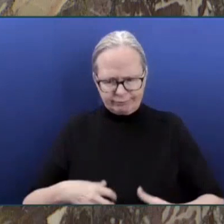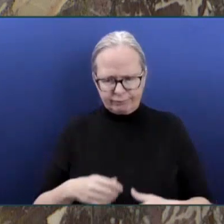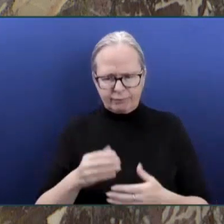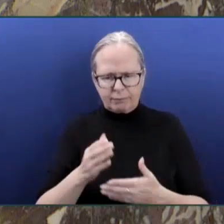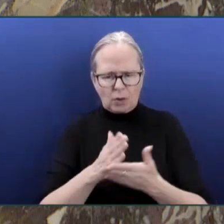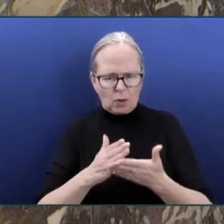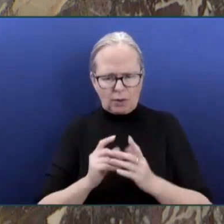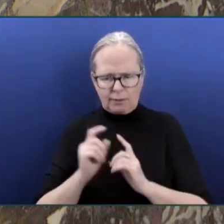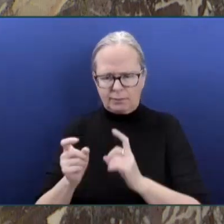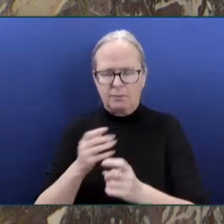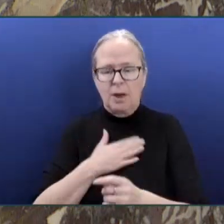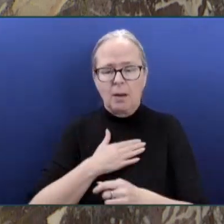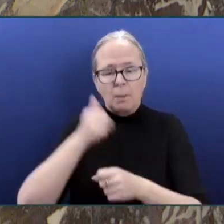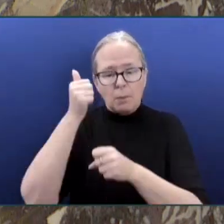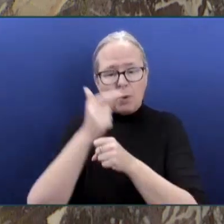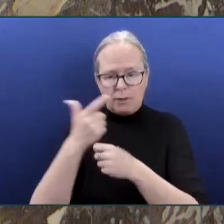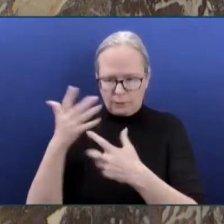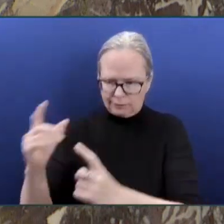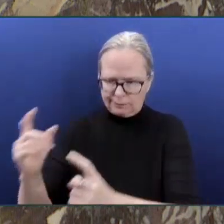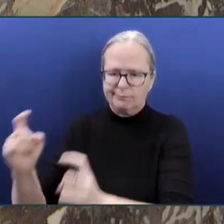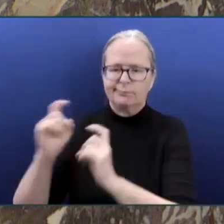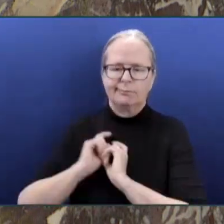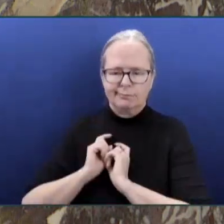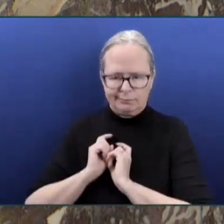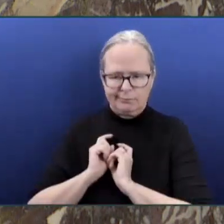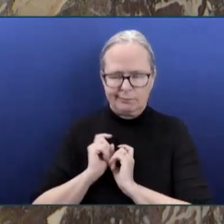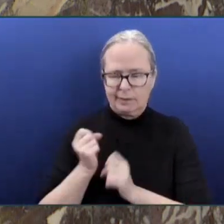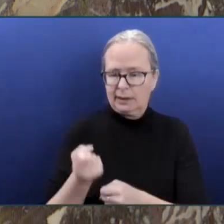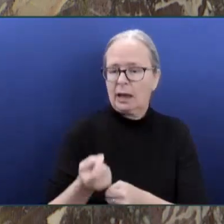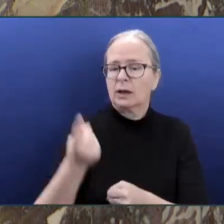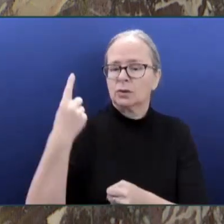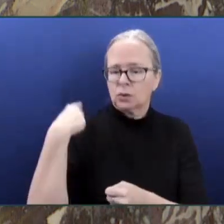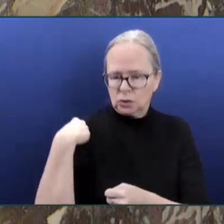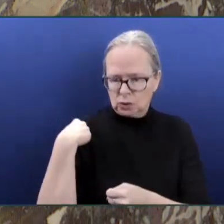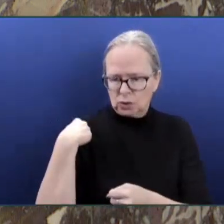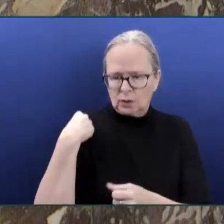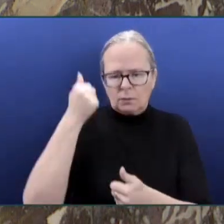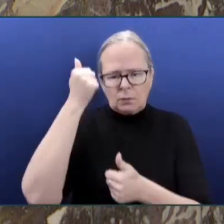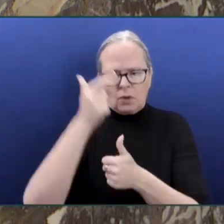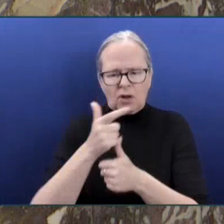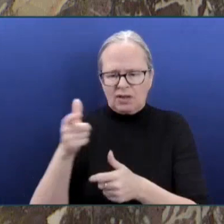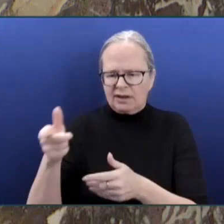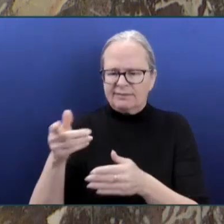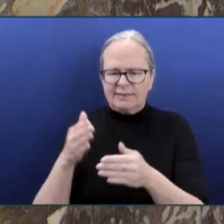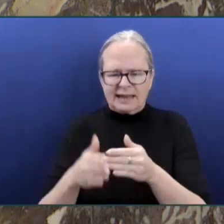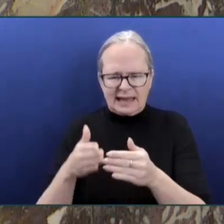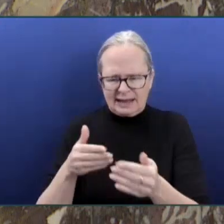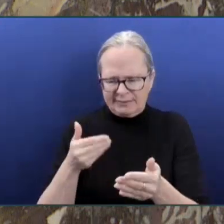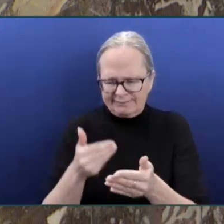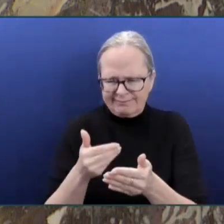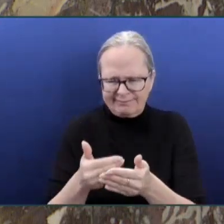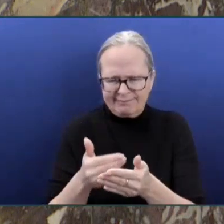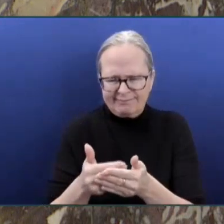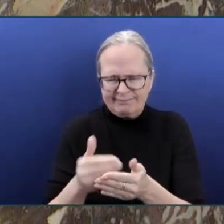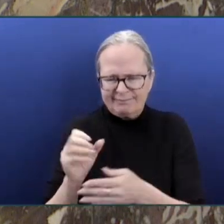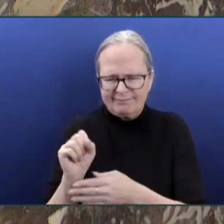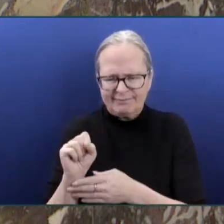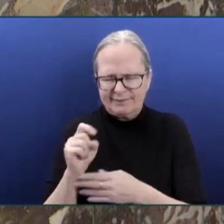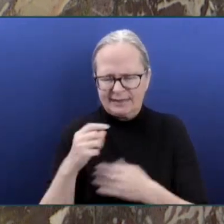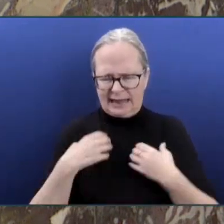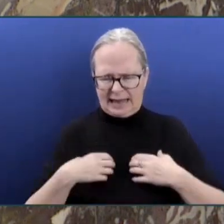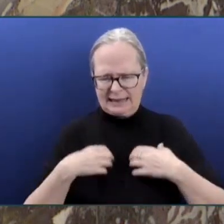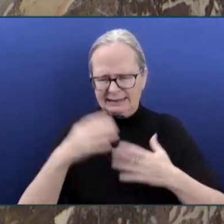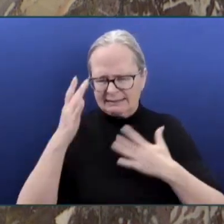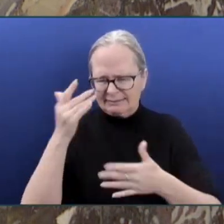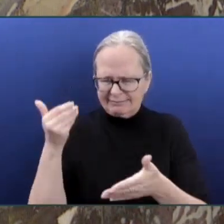-stage lung disease a year ago is not only alive but reinvigorated to live life to the fullest. It is difficult to describe